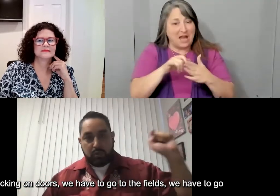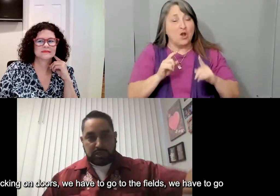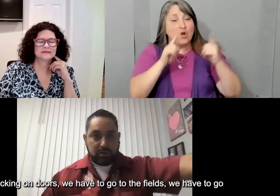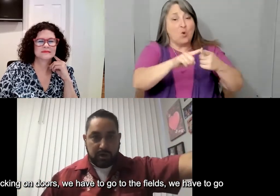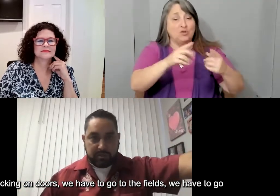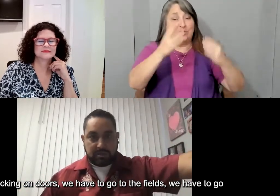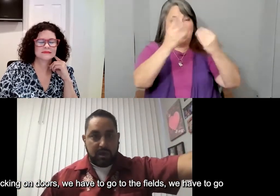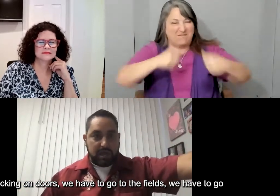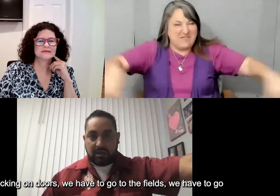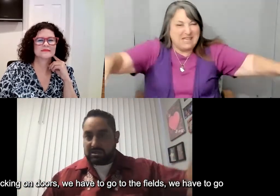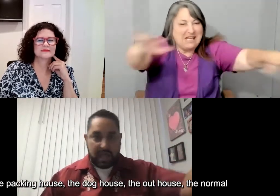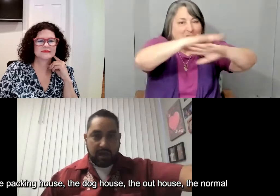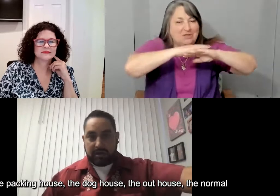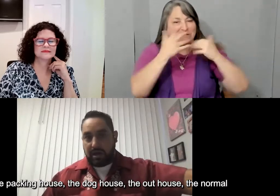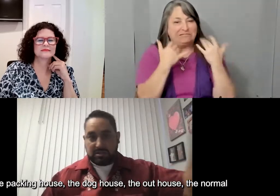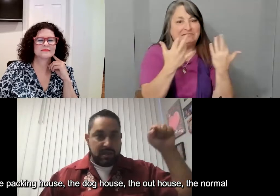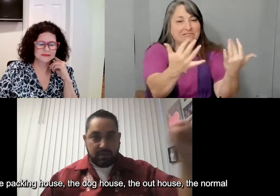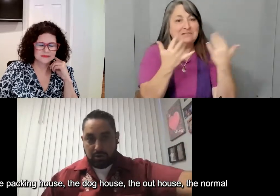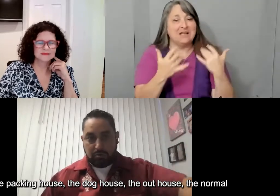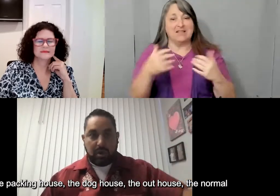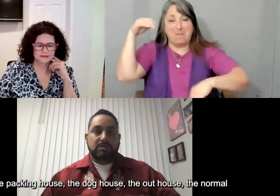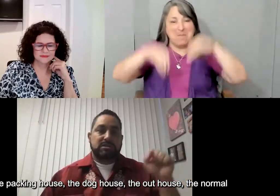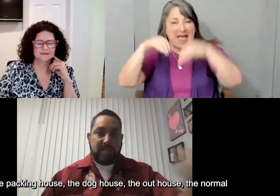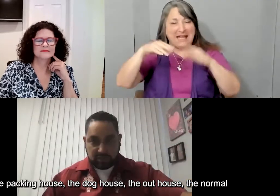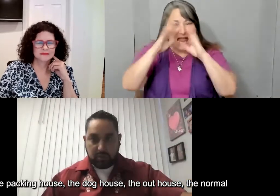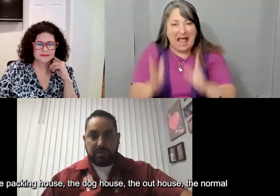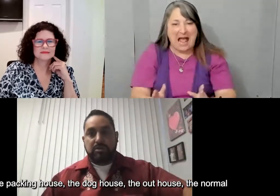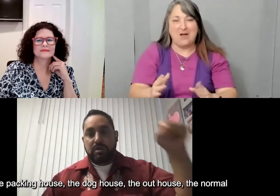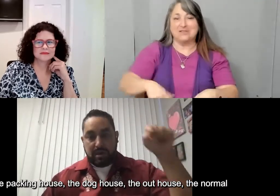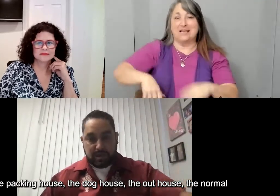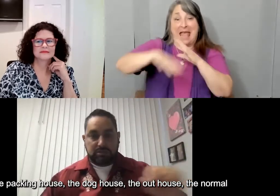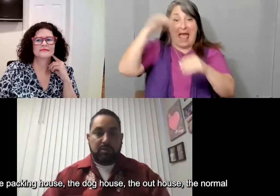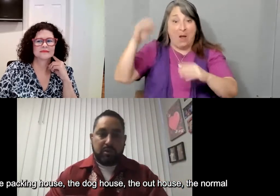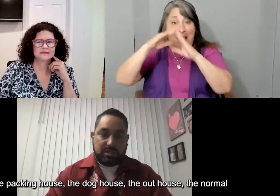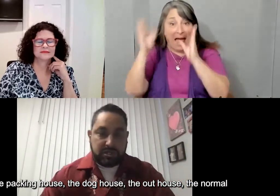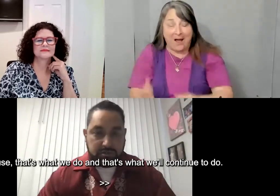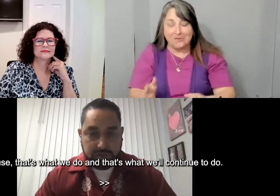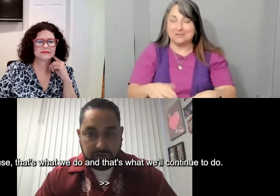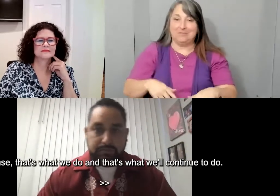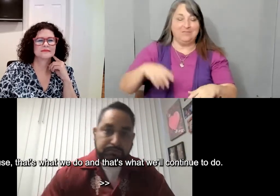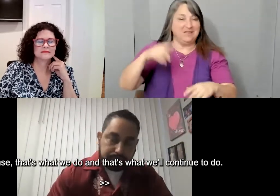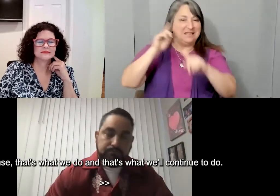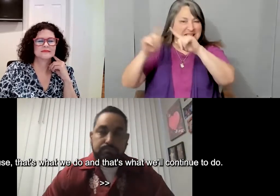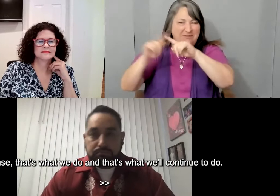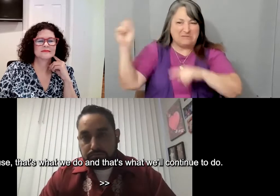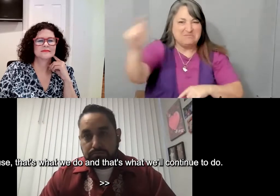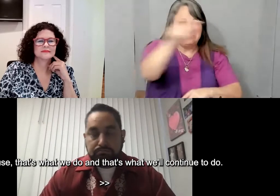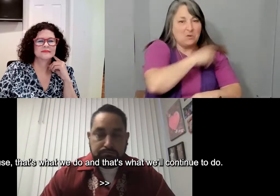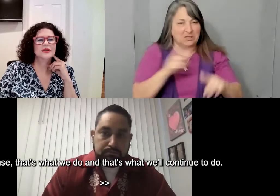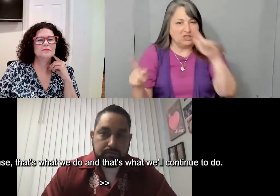packing house. We show up at the doghouse, the outhouse, the normal houses. That's what we do. And that's what we will continue to do.